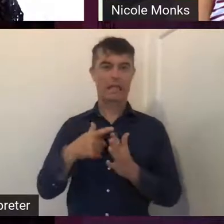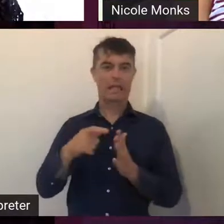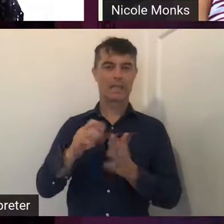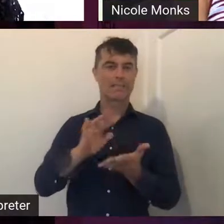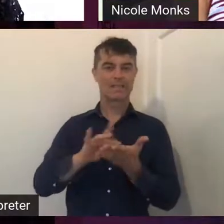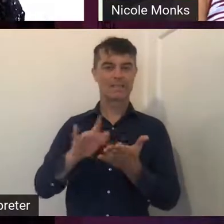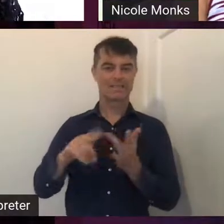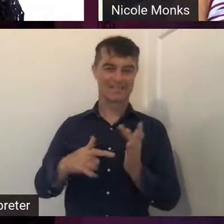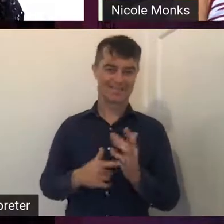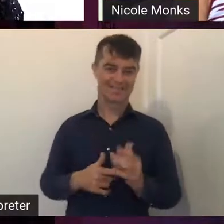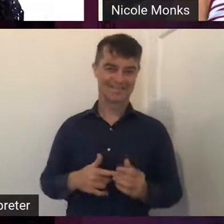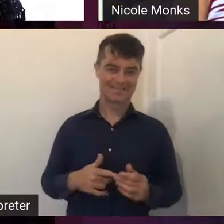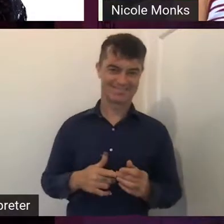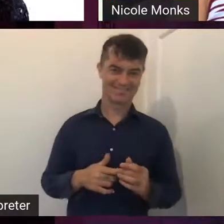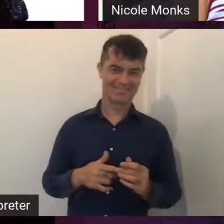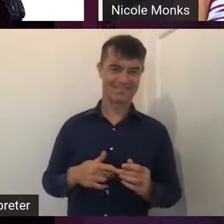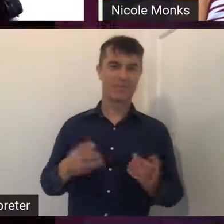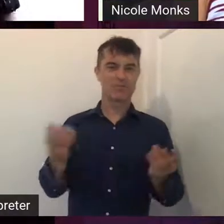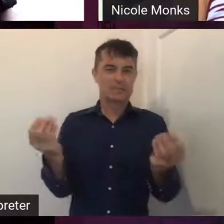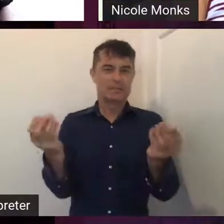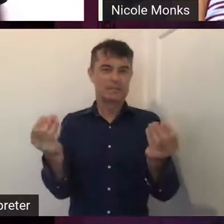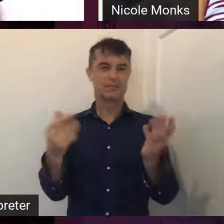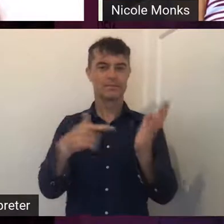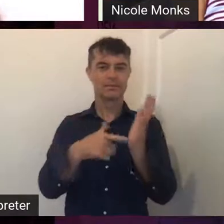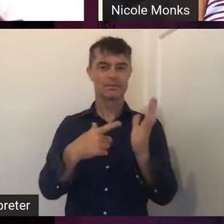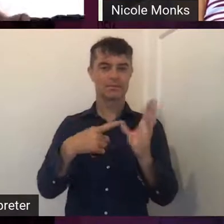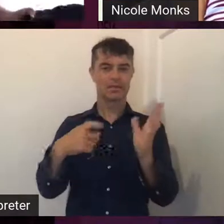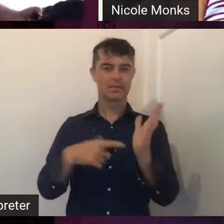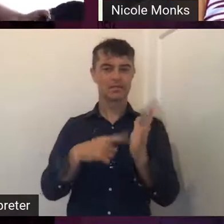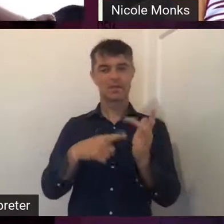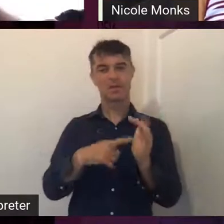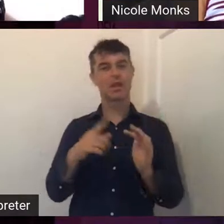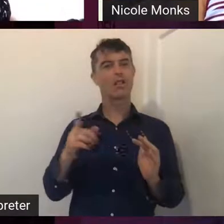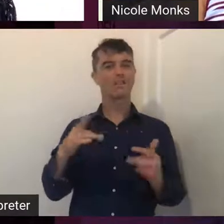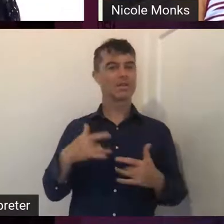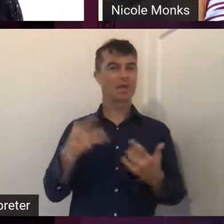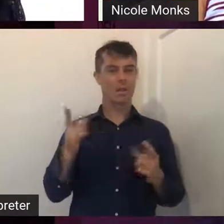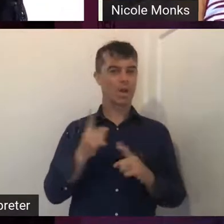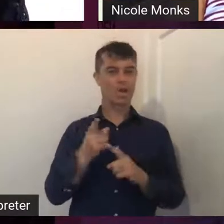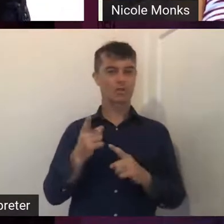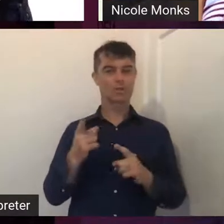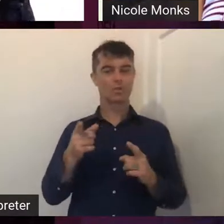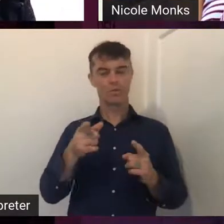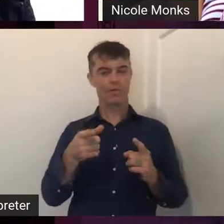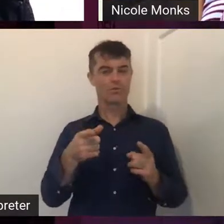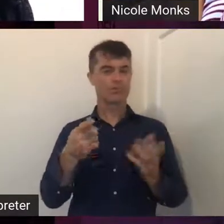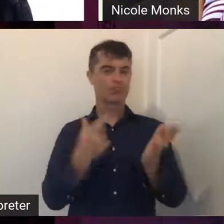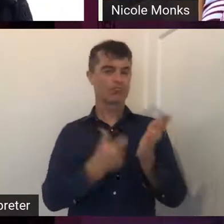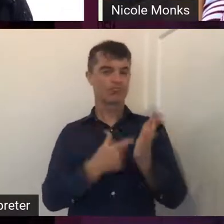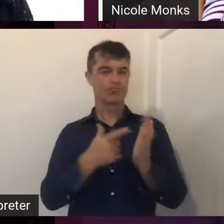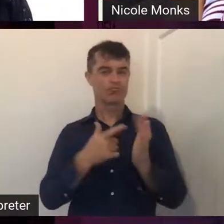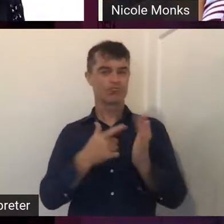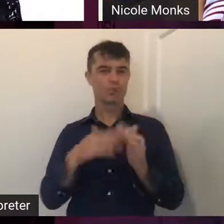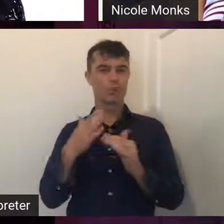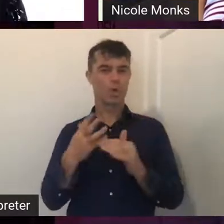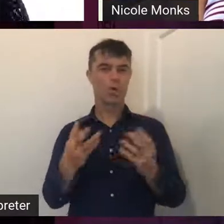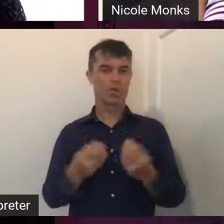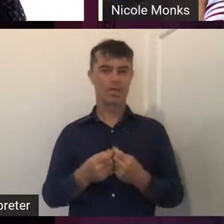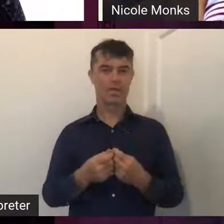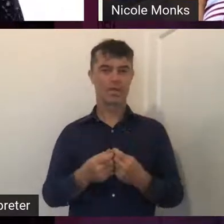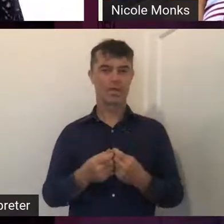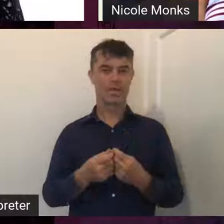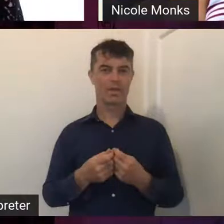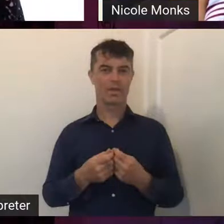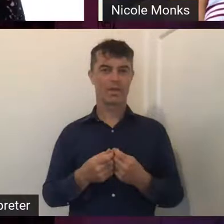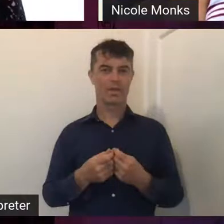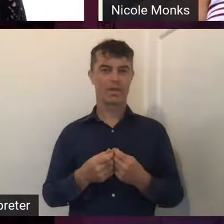It's got that really tactile feeling. What's it like to work with? The resin, I would say,